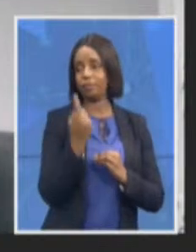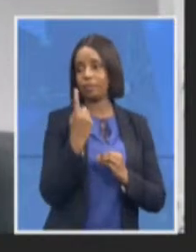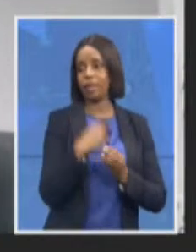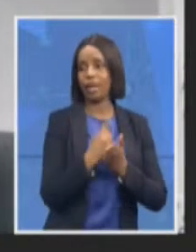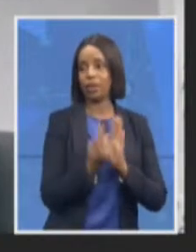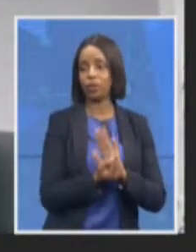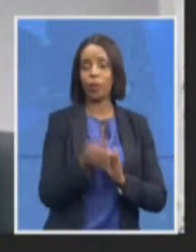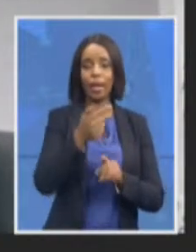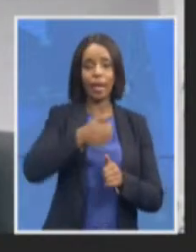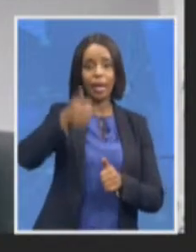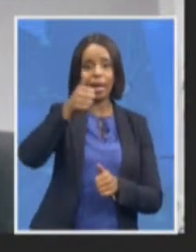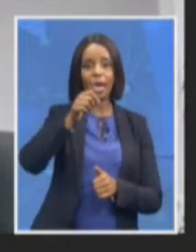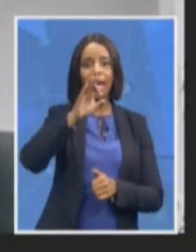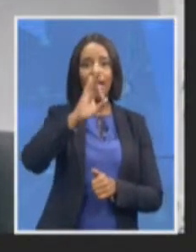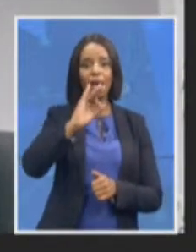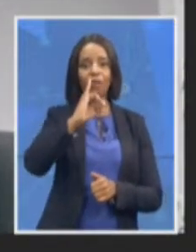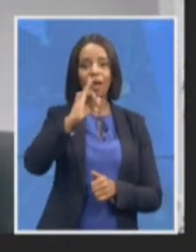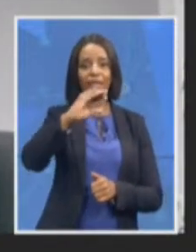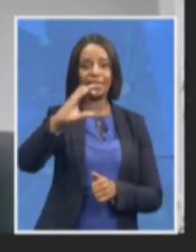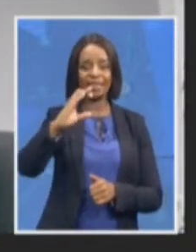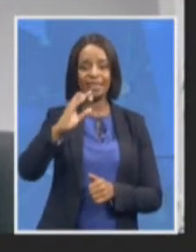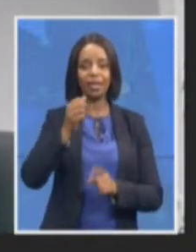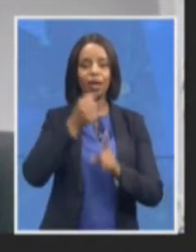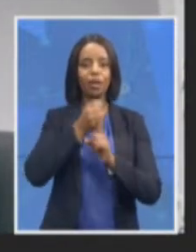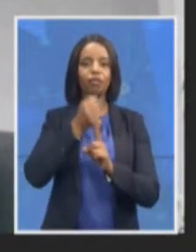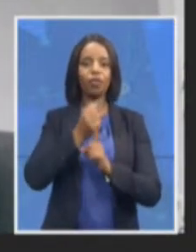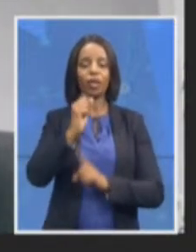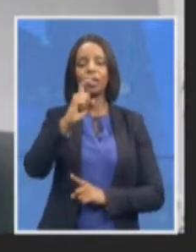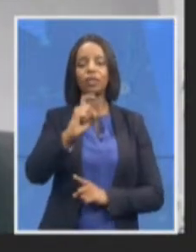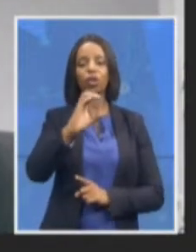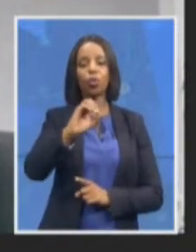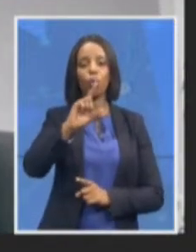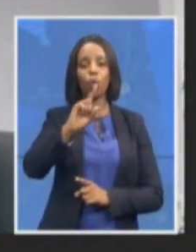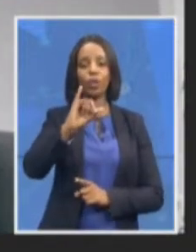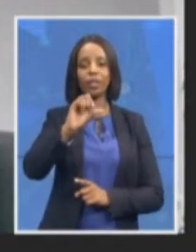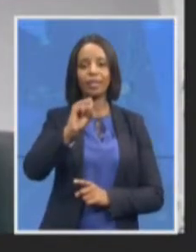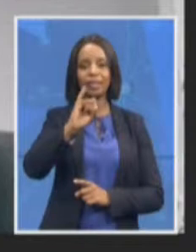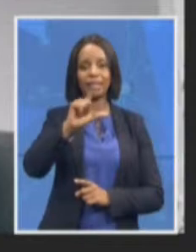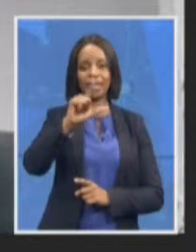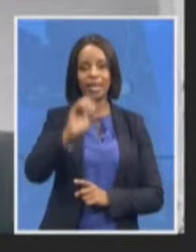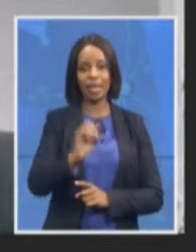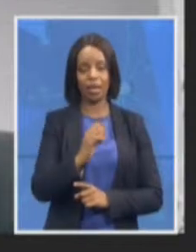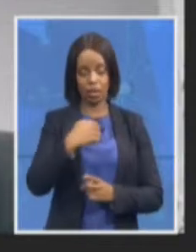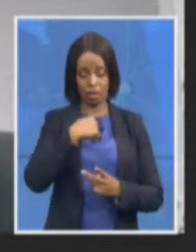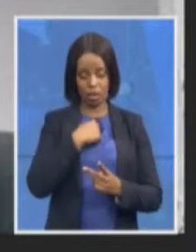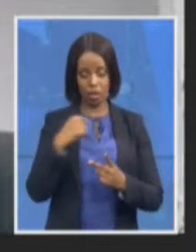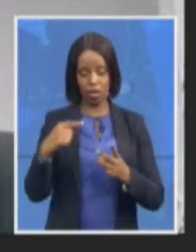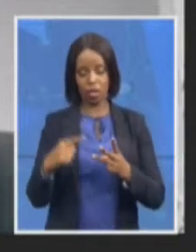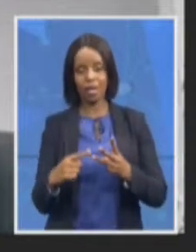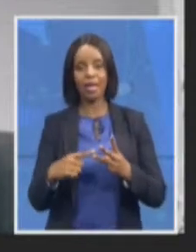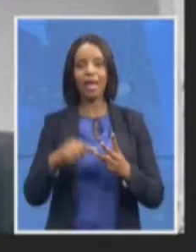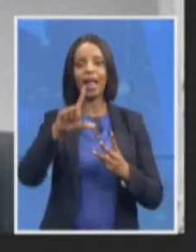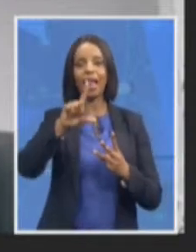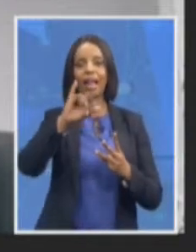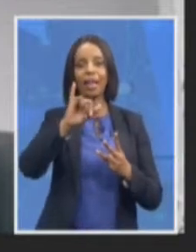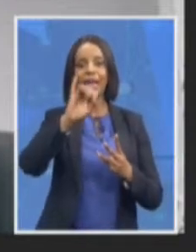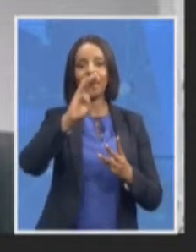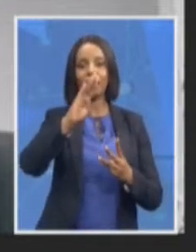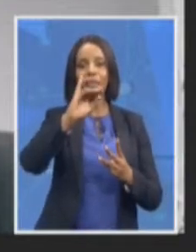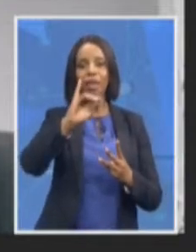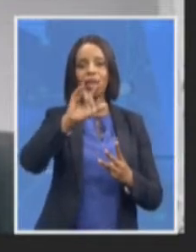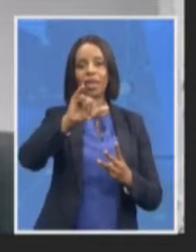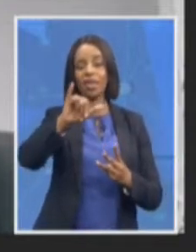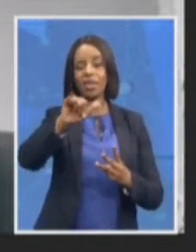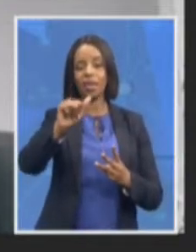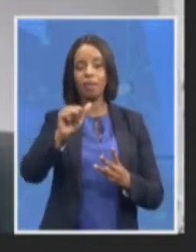myself and advocate general Nabiya signed well we're in the process of signing a memorandum of